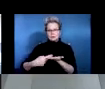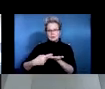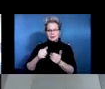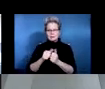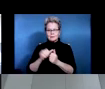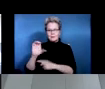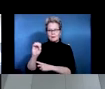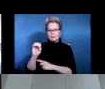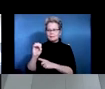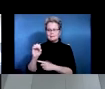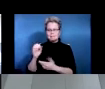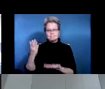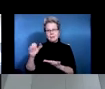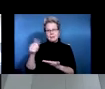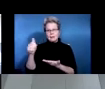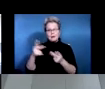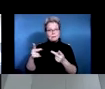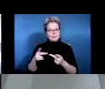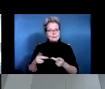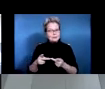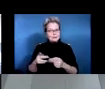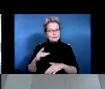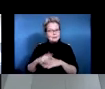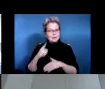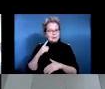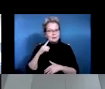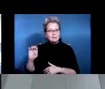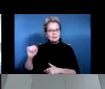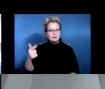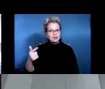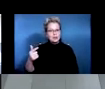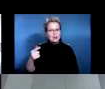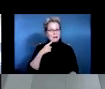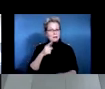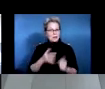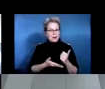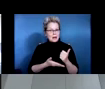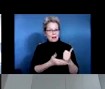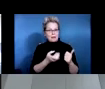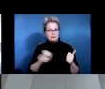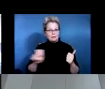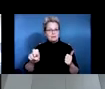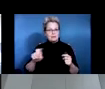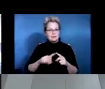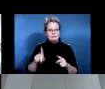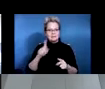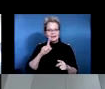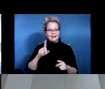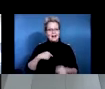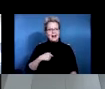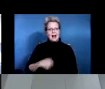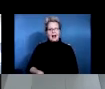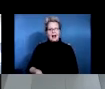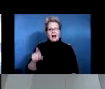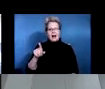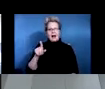positions can he potentially transition into? And, um, if you see here, we have, um, customized employment in one 27. So